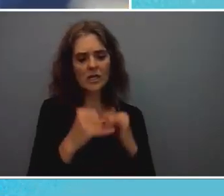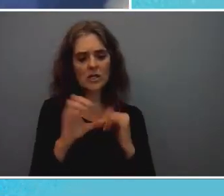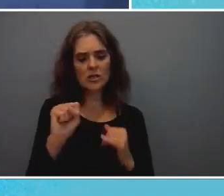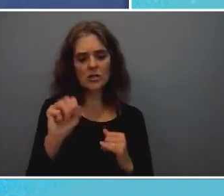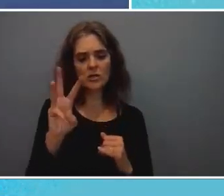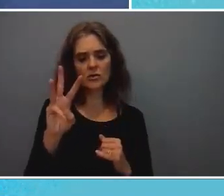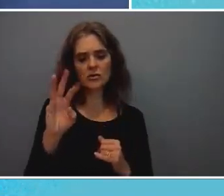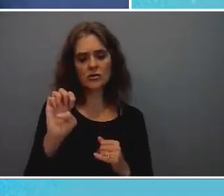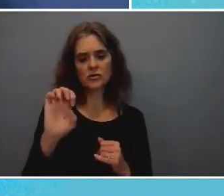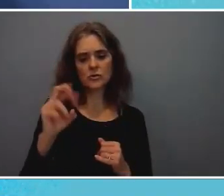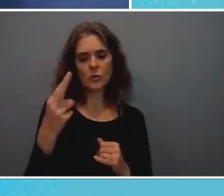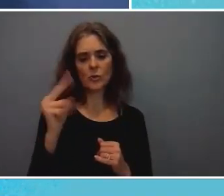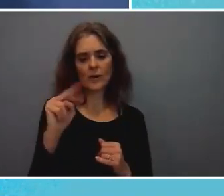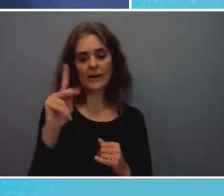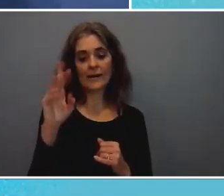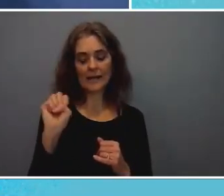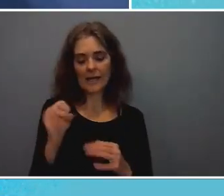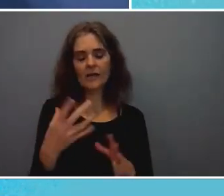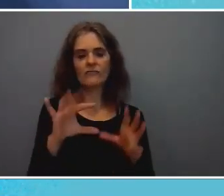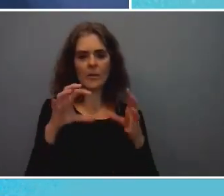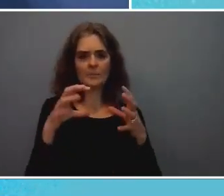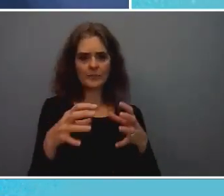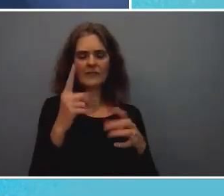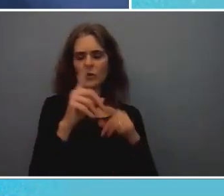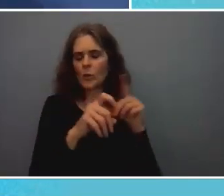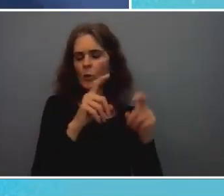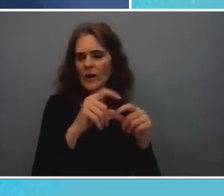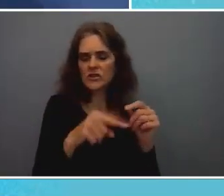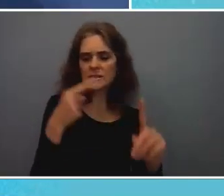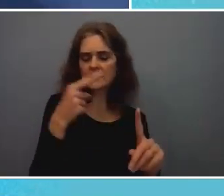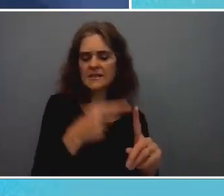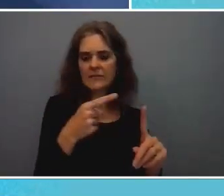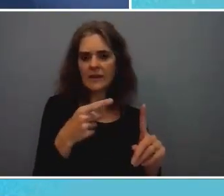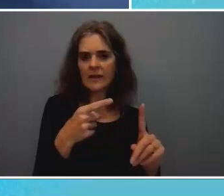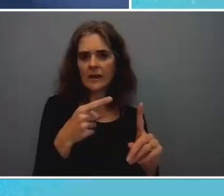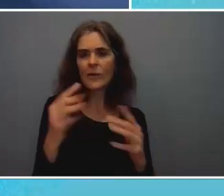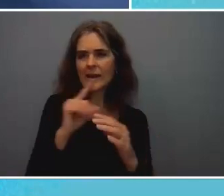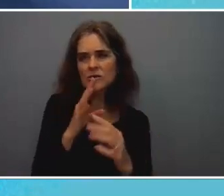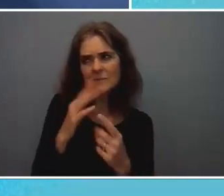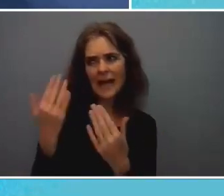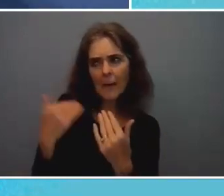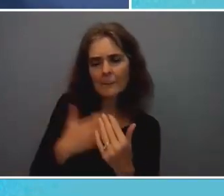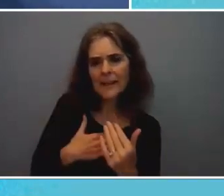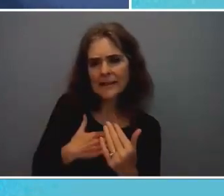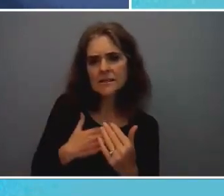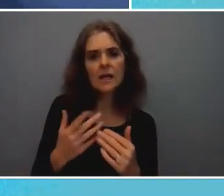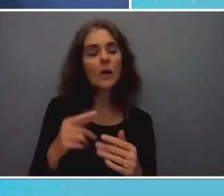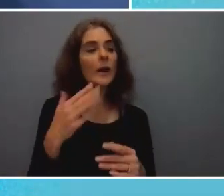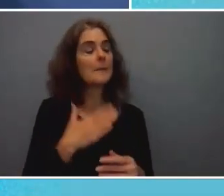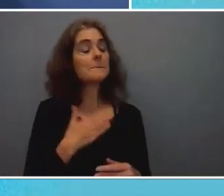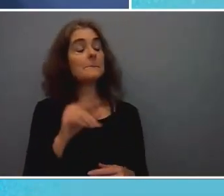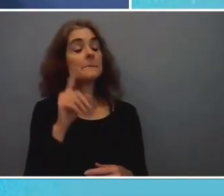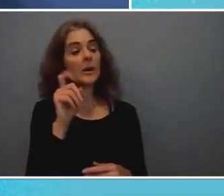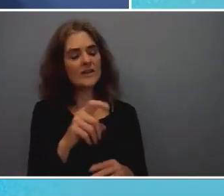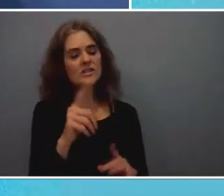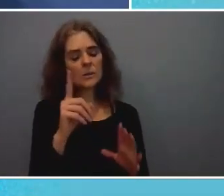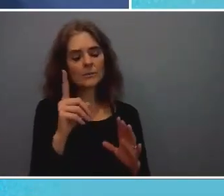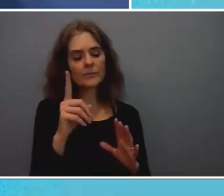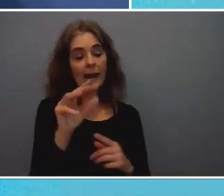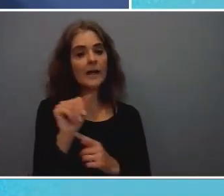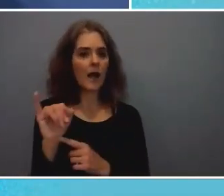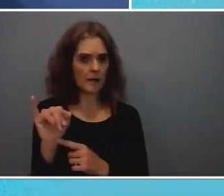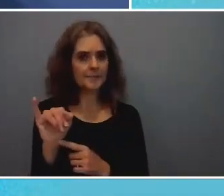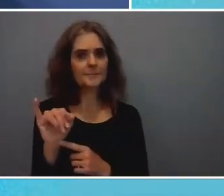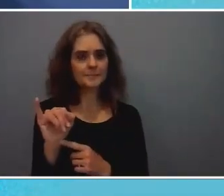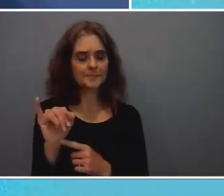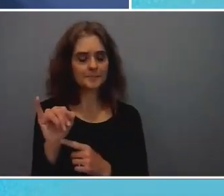and international development i wanted to ask a question specifically about you speak up a little bit i'm sorry specifically would like to ask a question about ai um